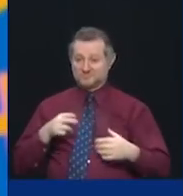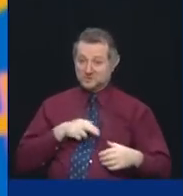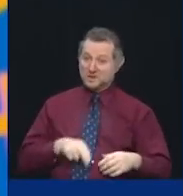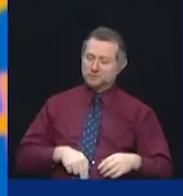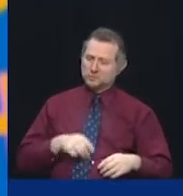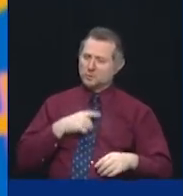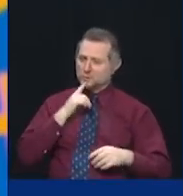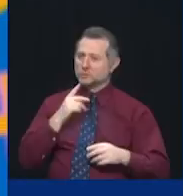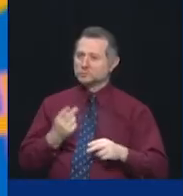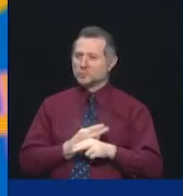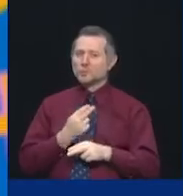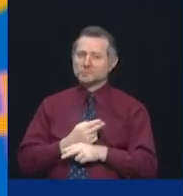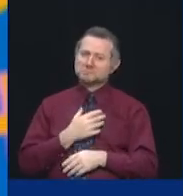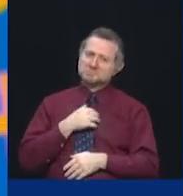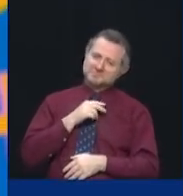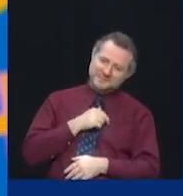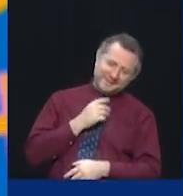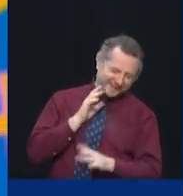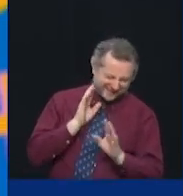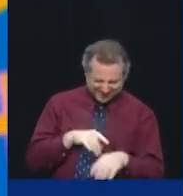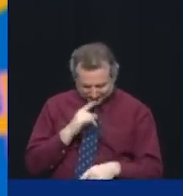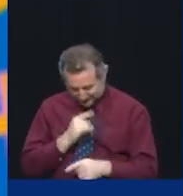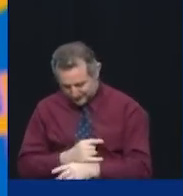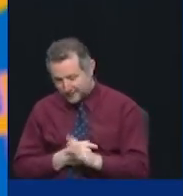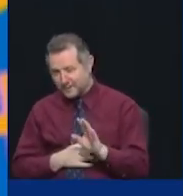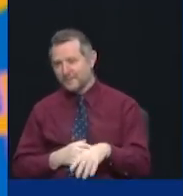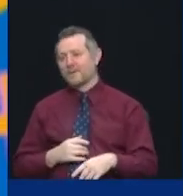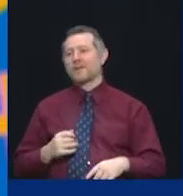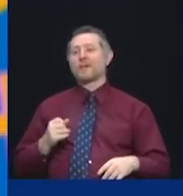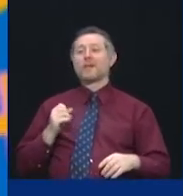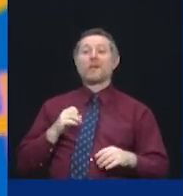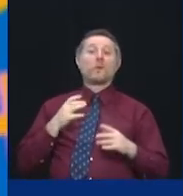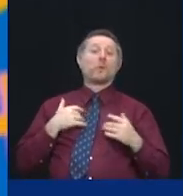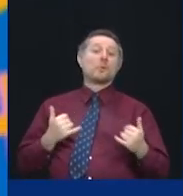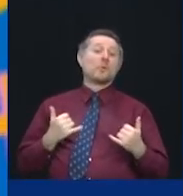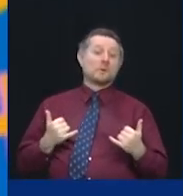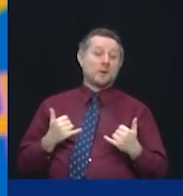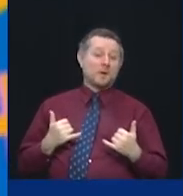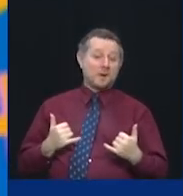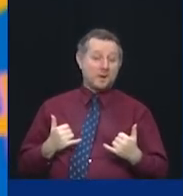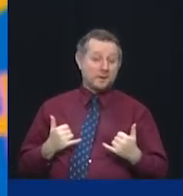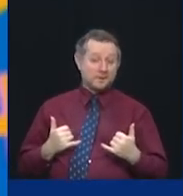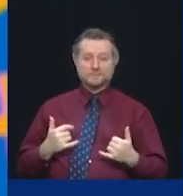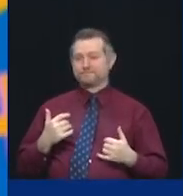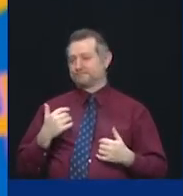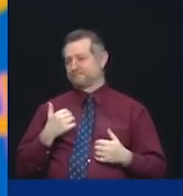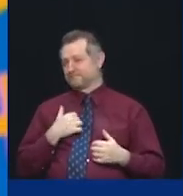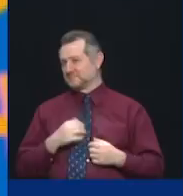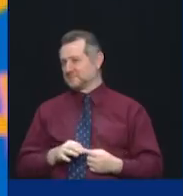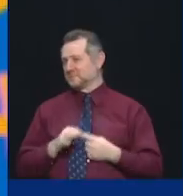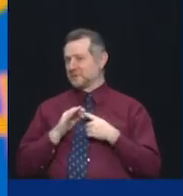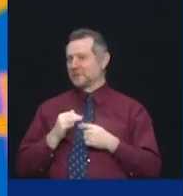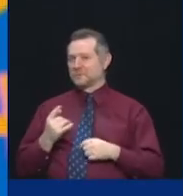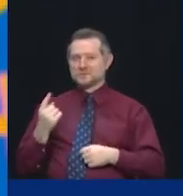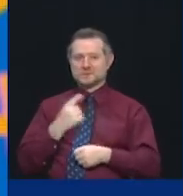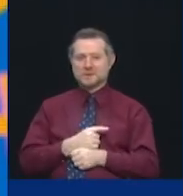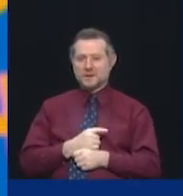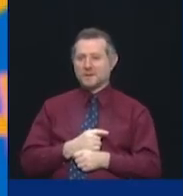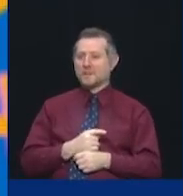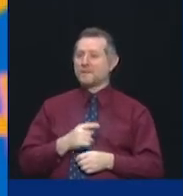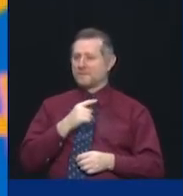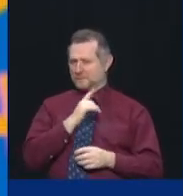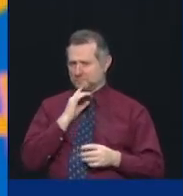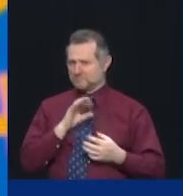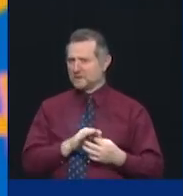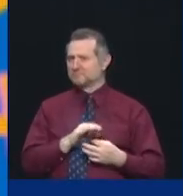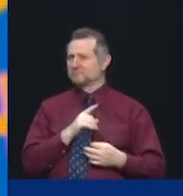Today really is a landmark day for us. This is a historic expansion project because, as the governor mentioned, it's